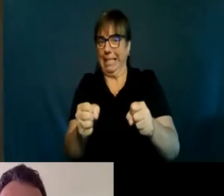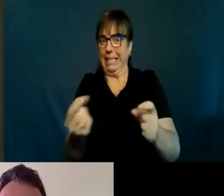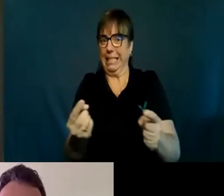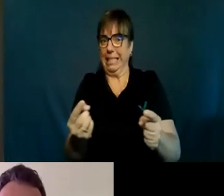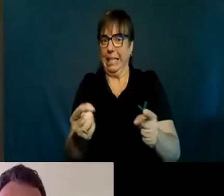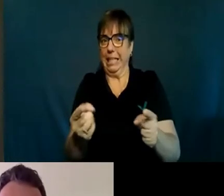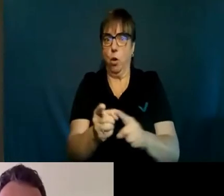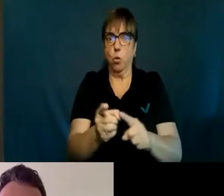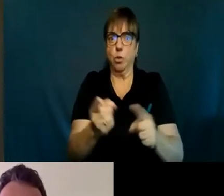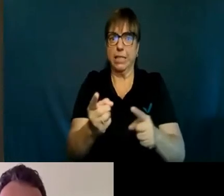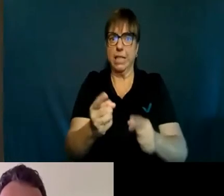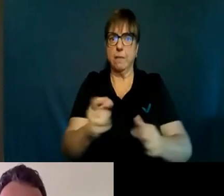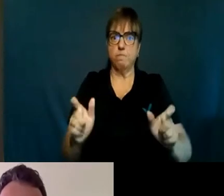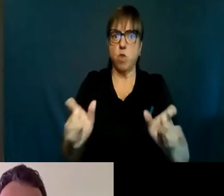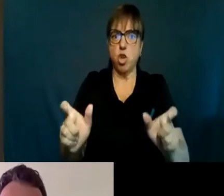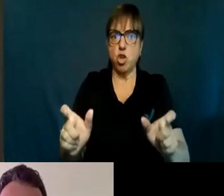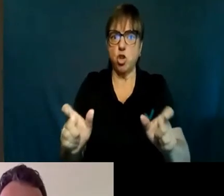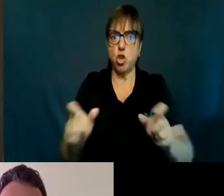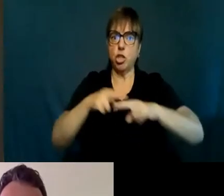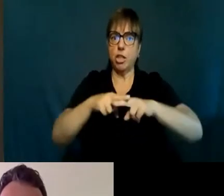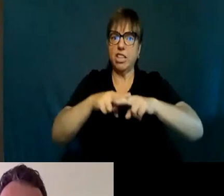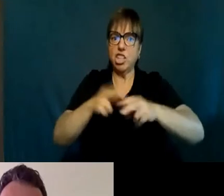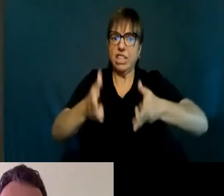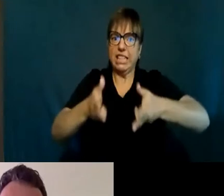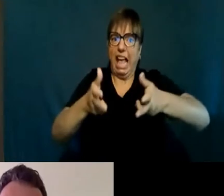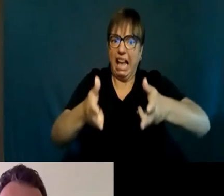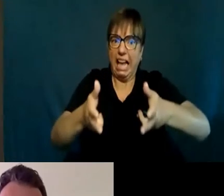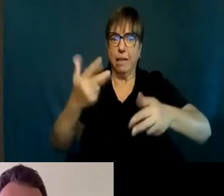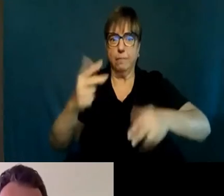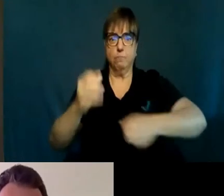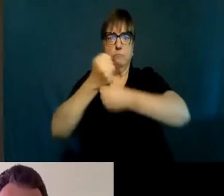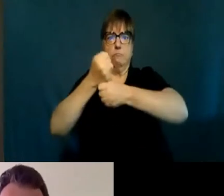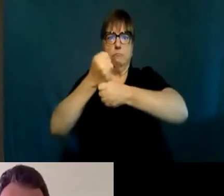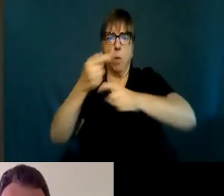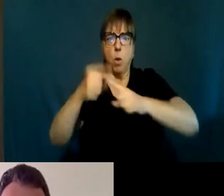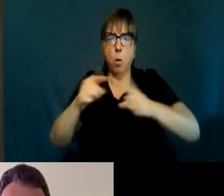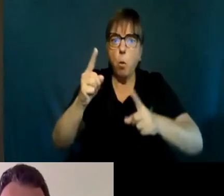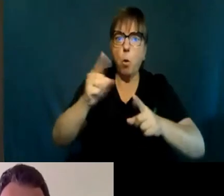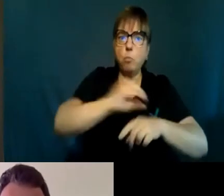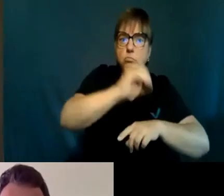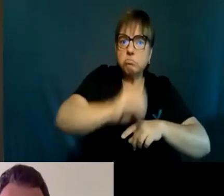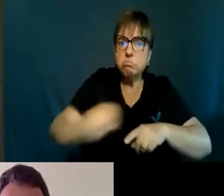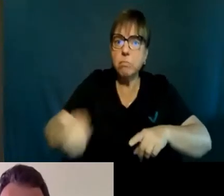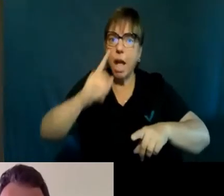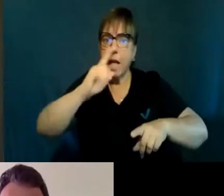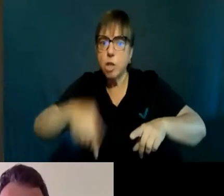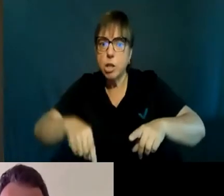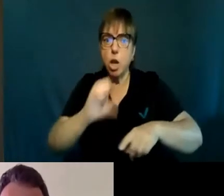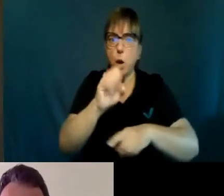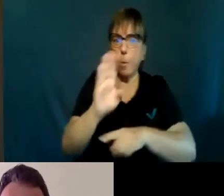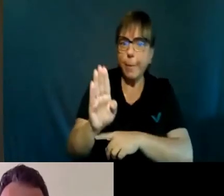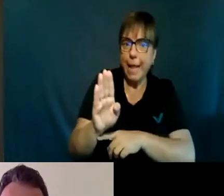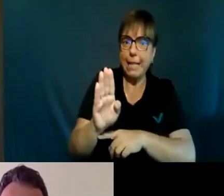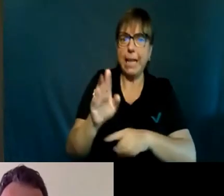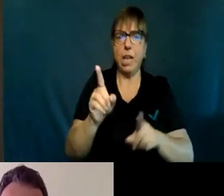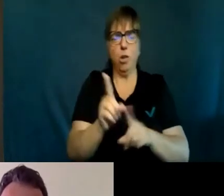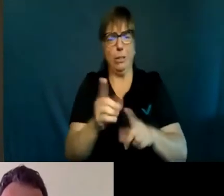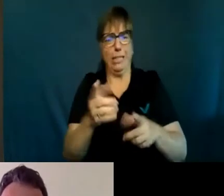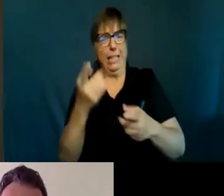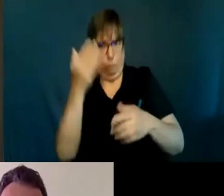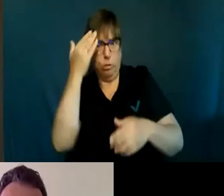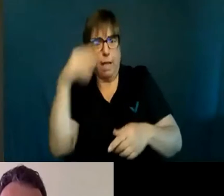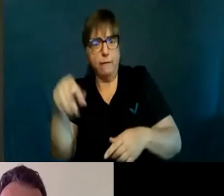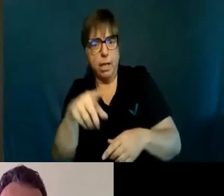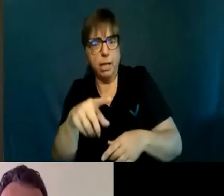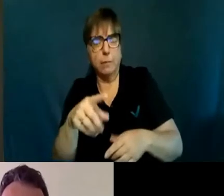block of the road of rail to give appui to communities who resist a gasoduc in the Colombian-Britannia, as you know. A question profonde, then, on